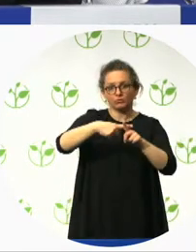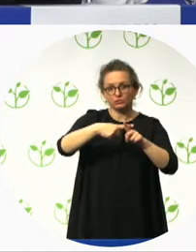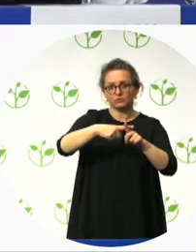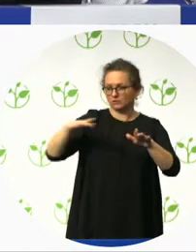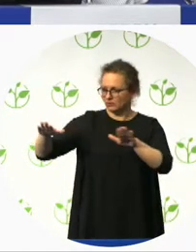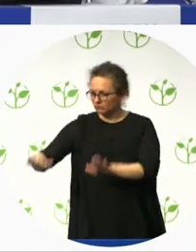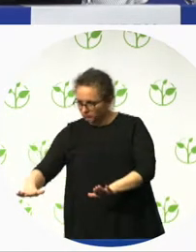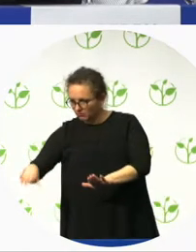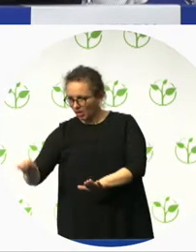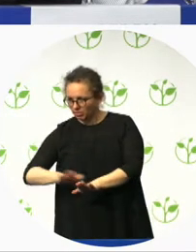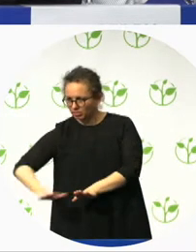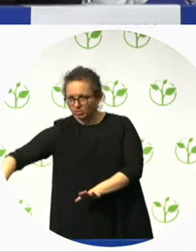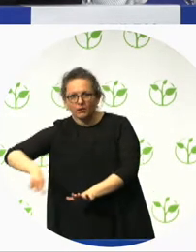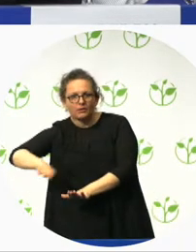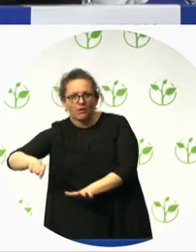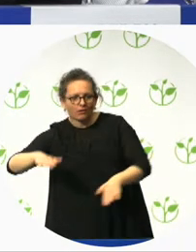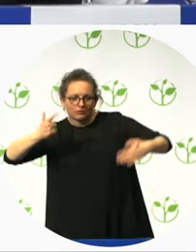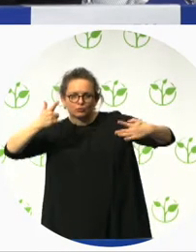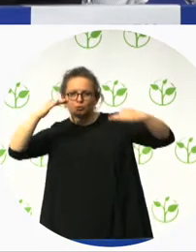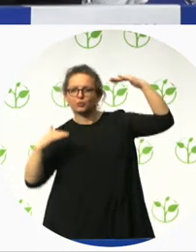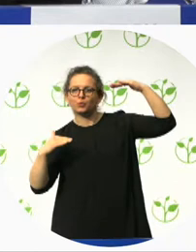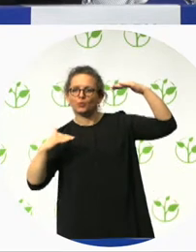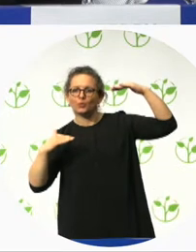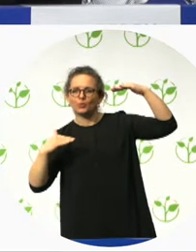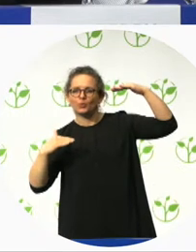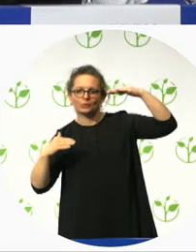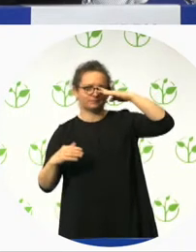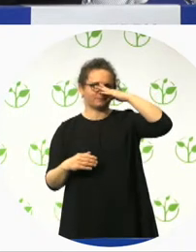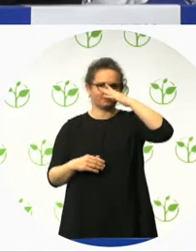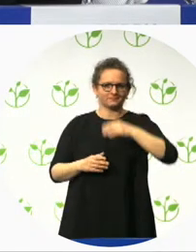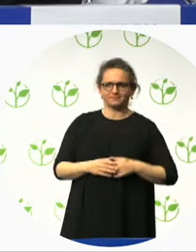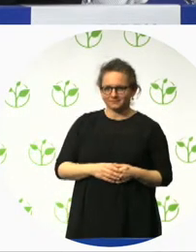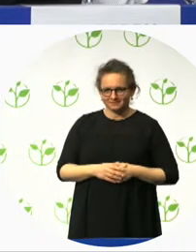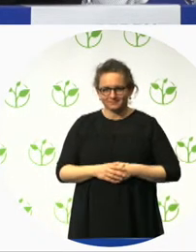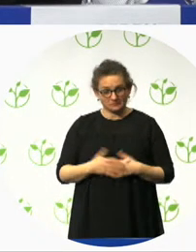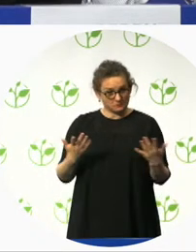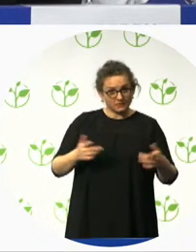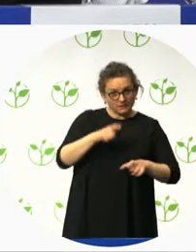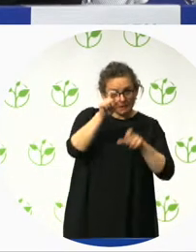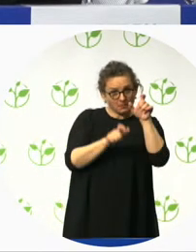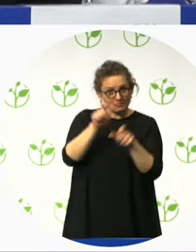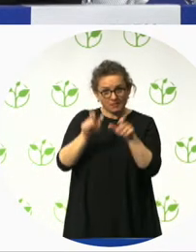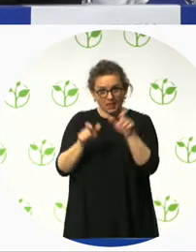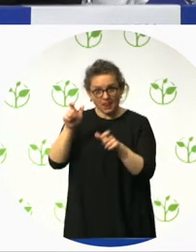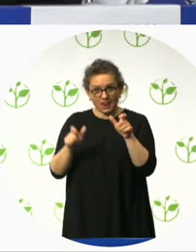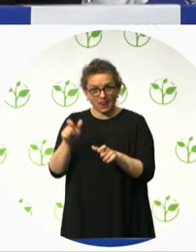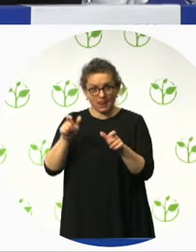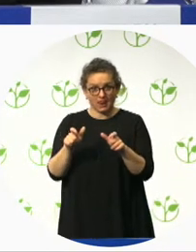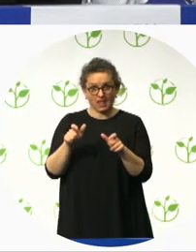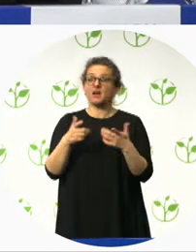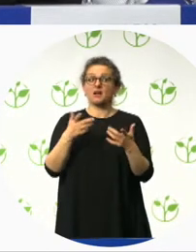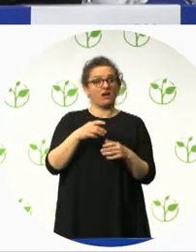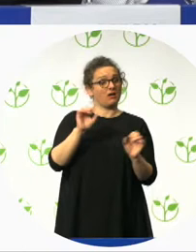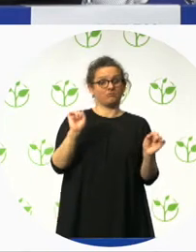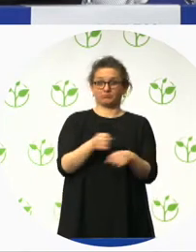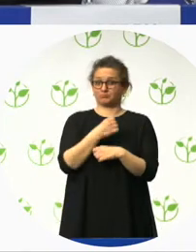that people who have challenges with rotating their head and neck can actually see the event